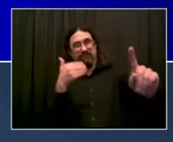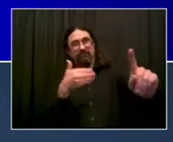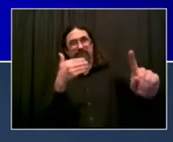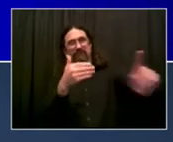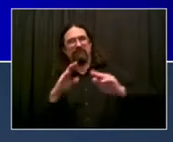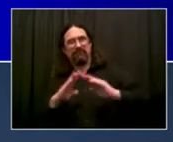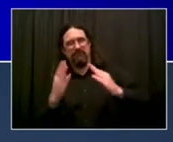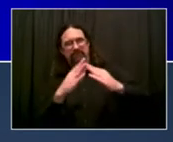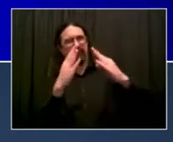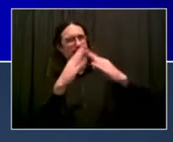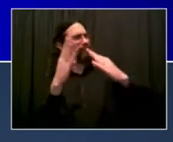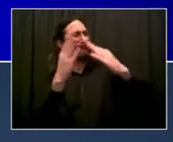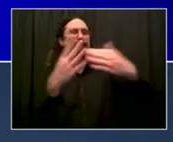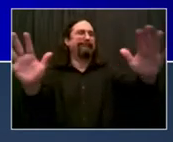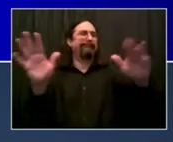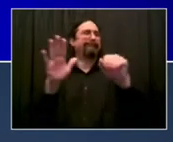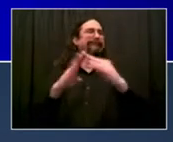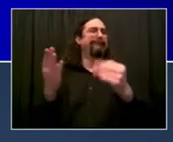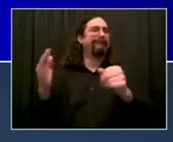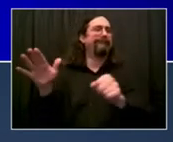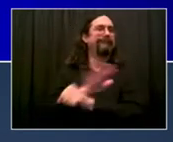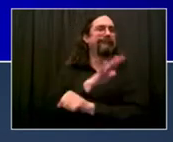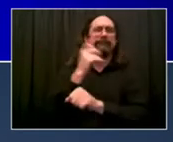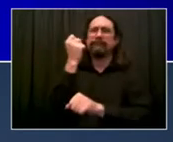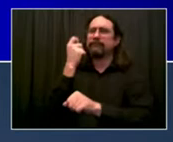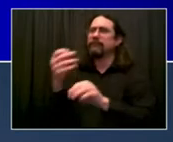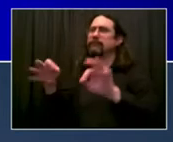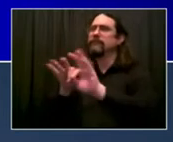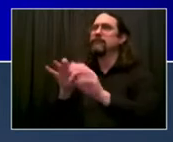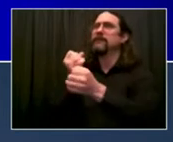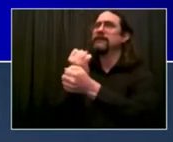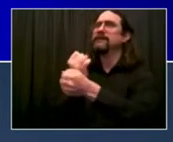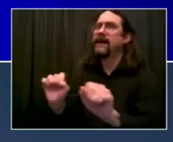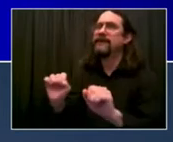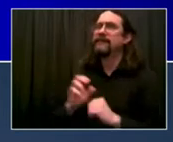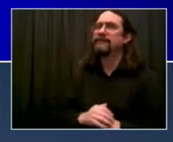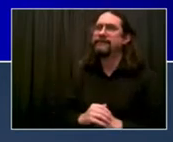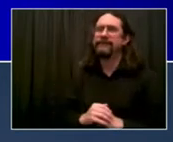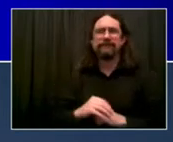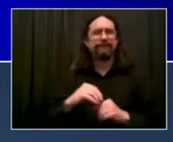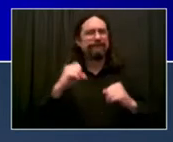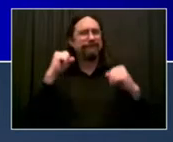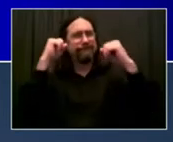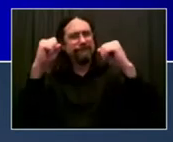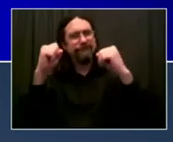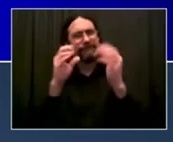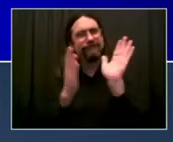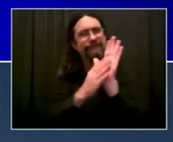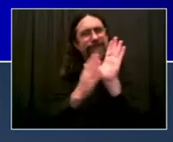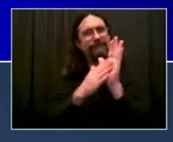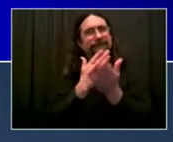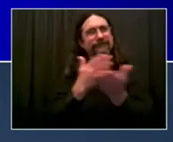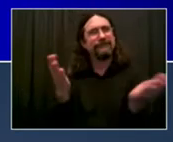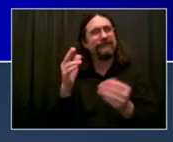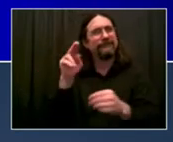you have done is the reason I can make this announcement today, because you've gone out, you've gotten vaccinated, you've done so much to fight through